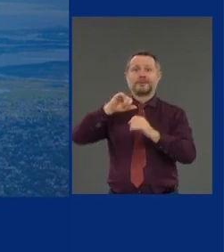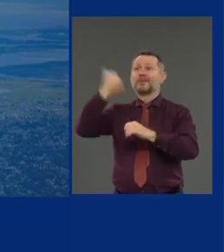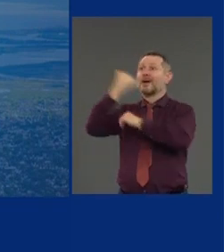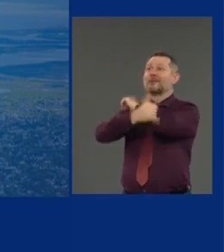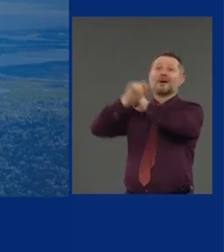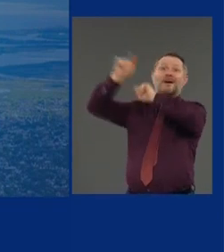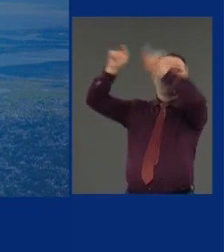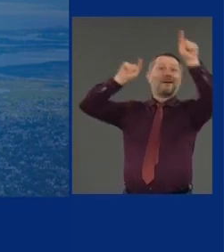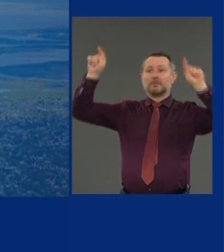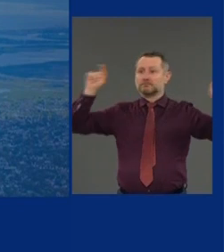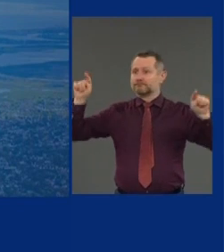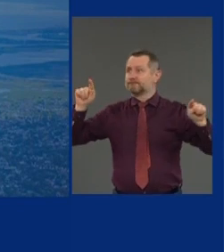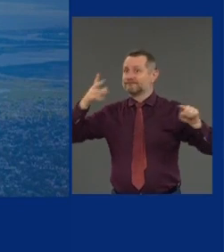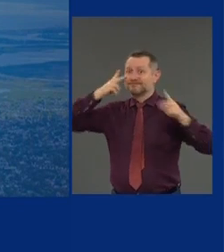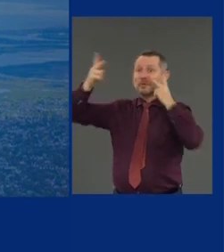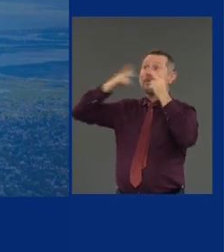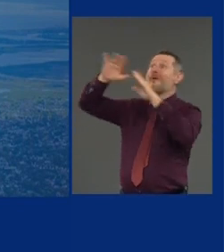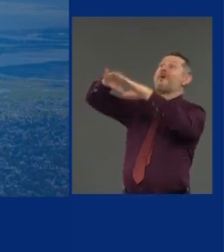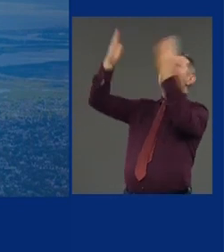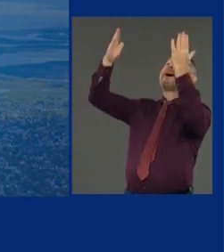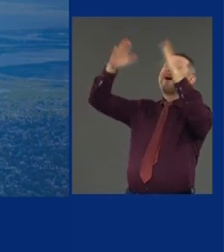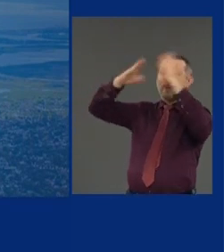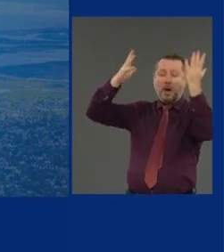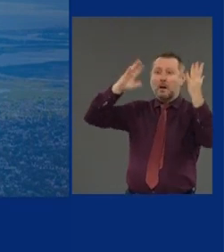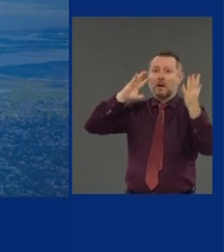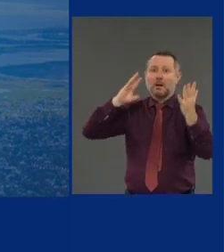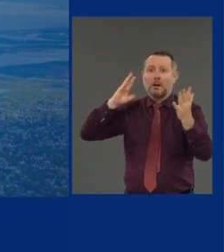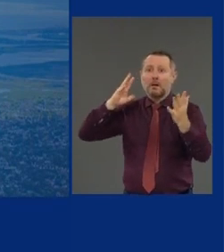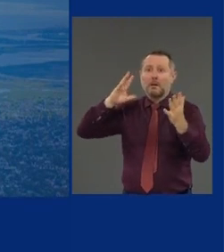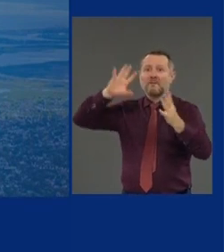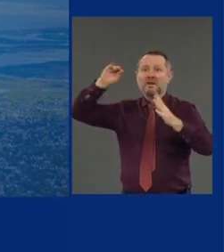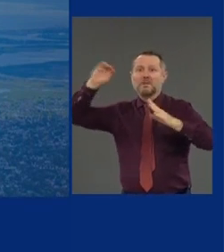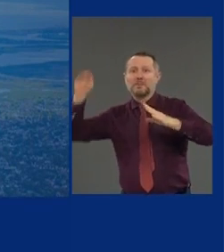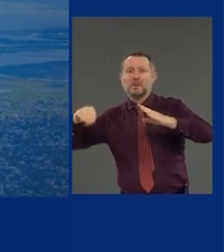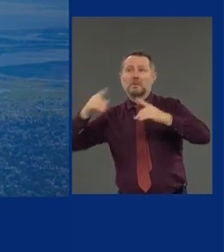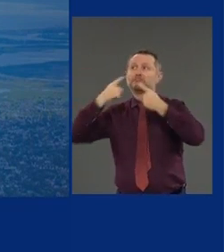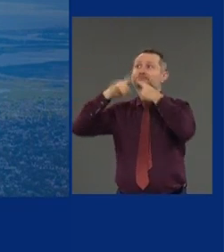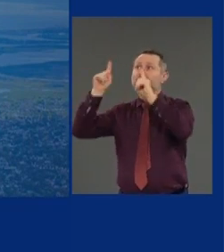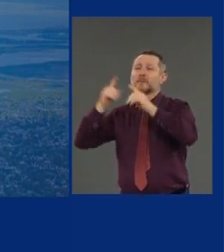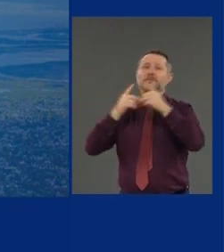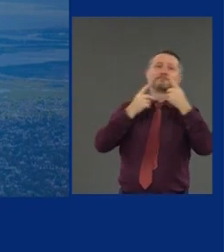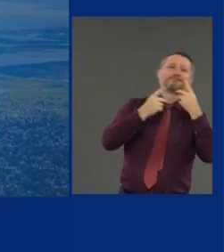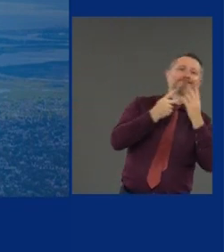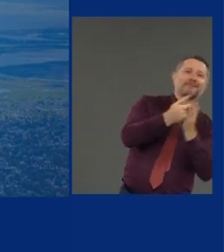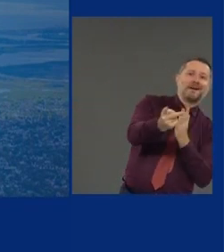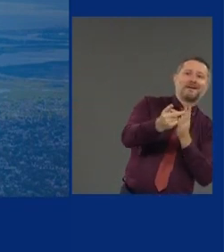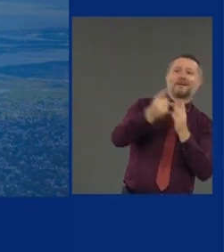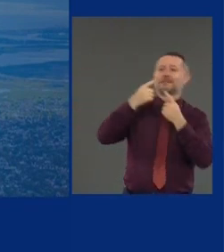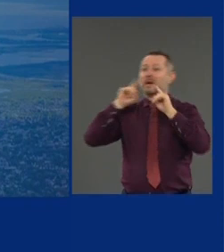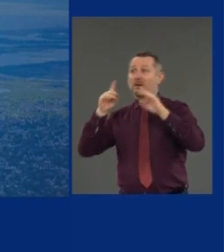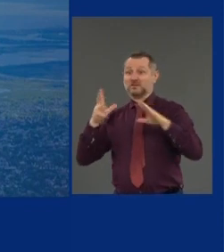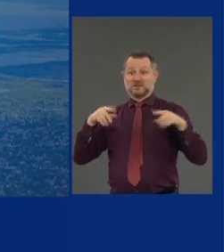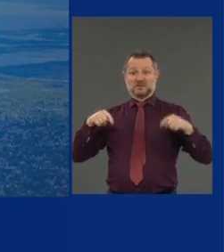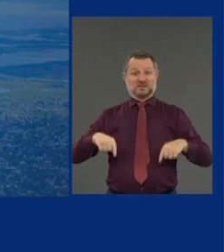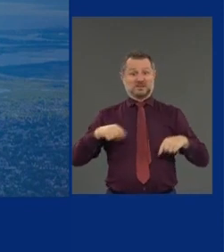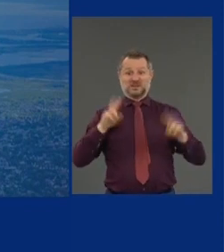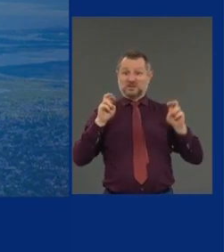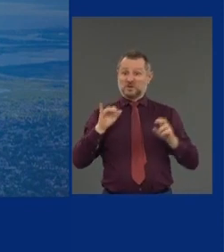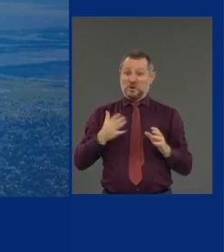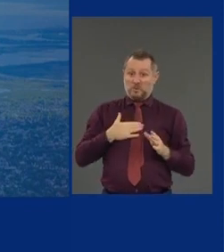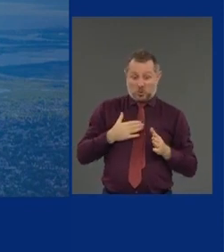results. So this really is going down a path that no one has traveled successfully.